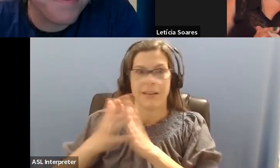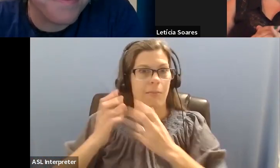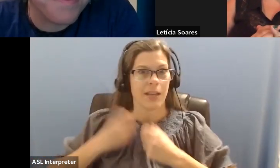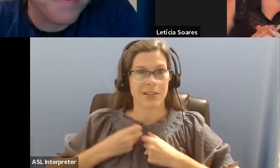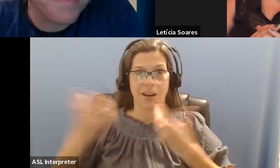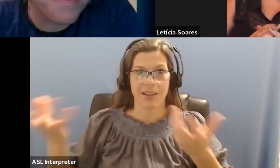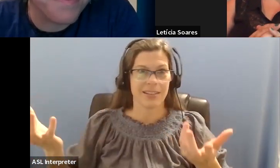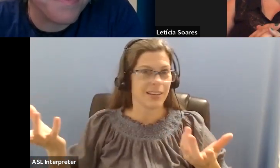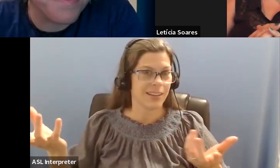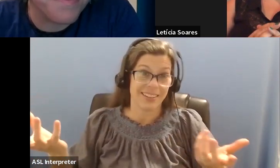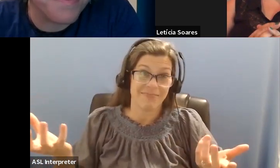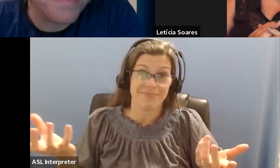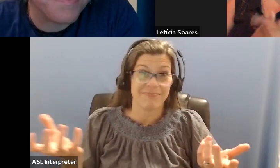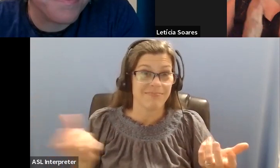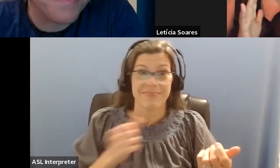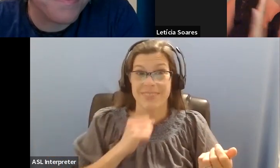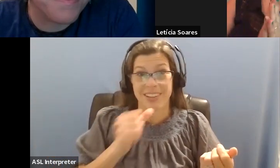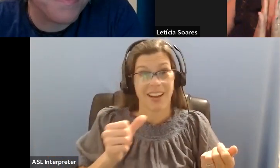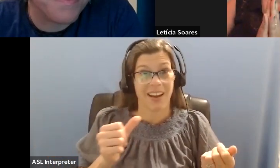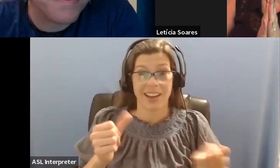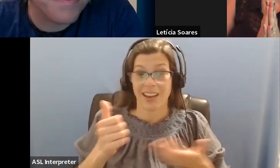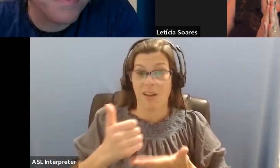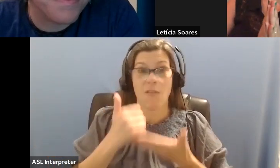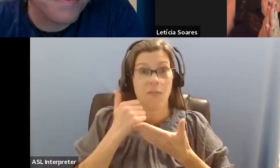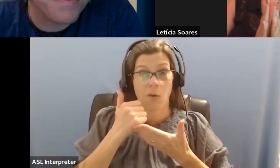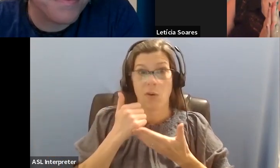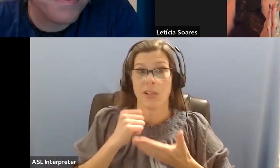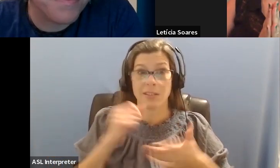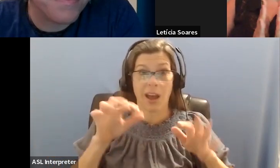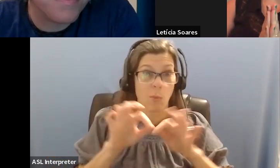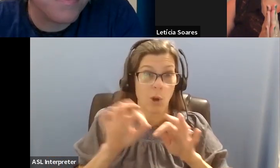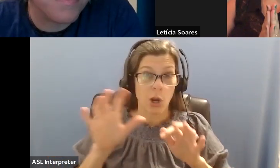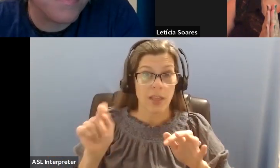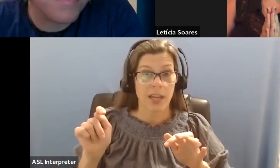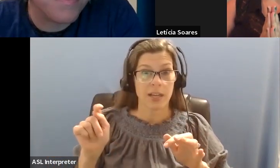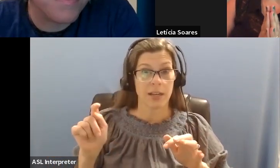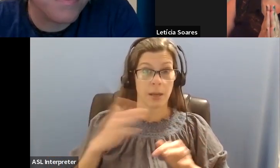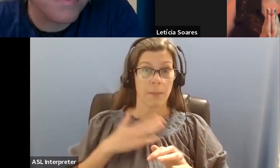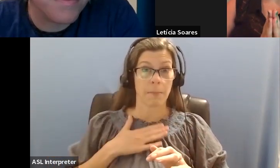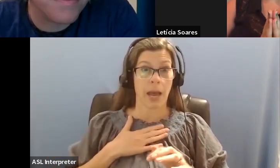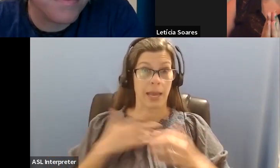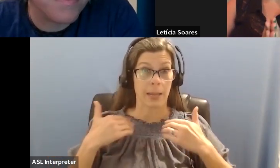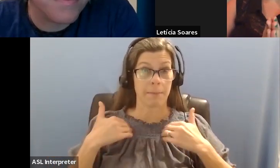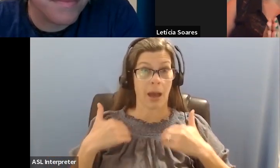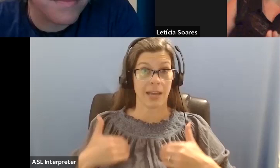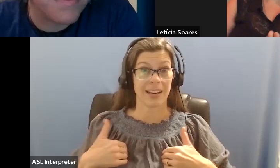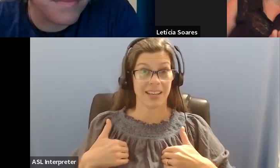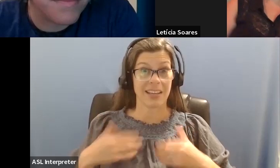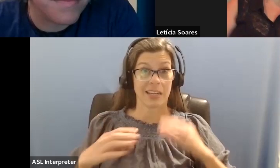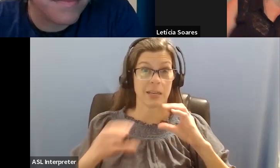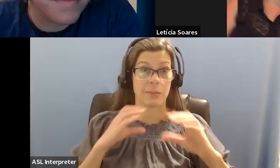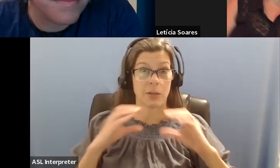so I think having my body tell me, you know, you have to stop. You have to,